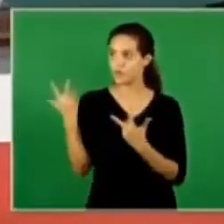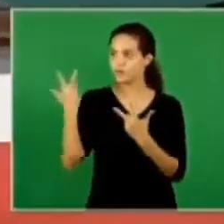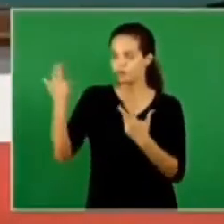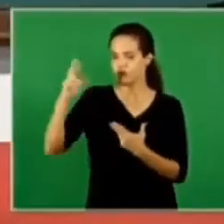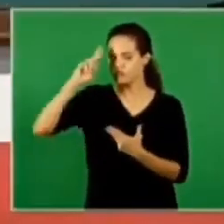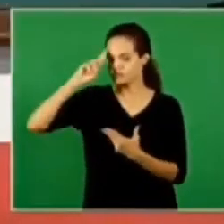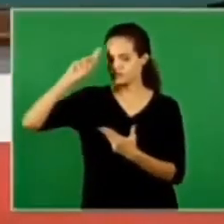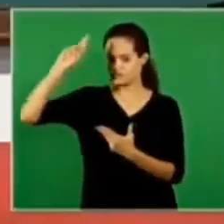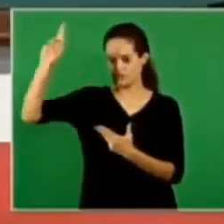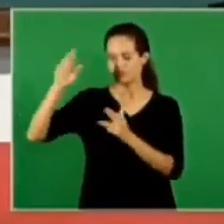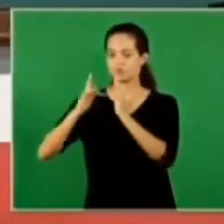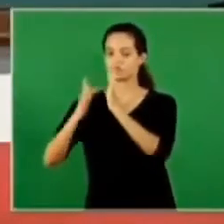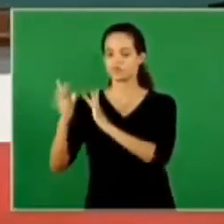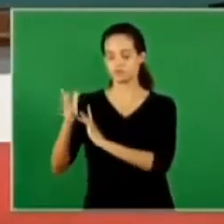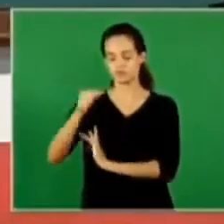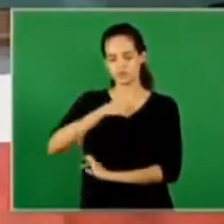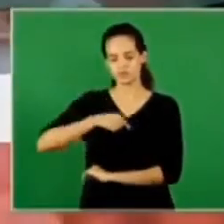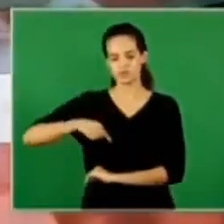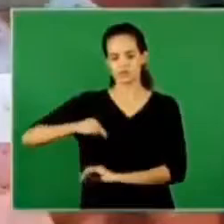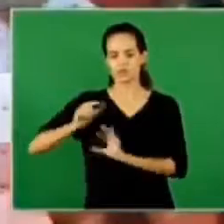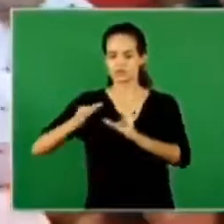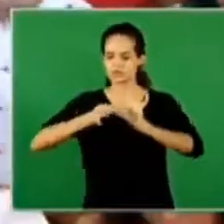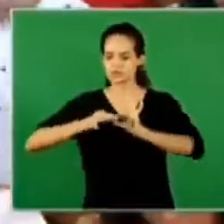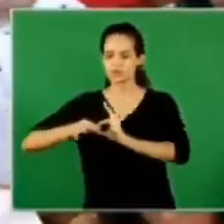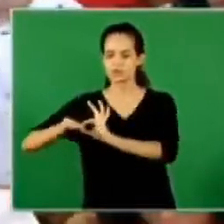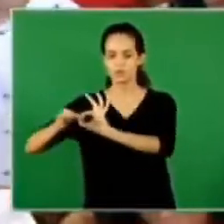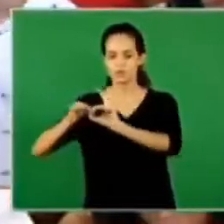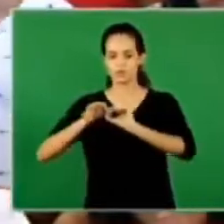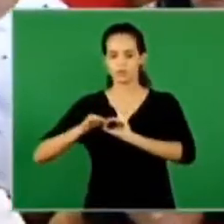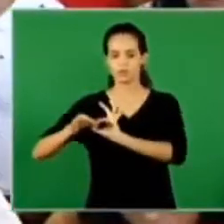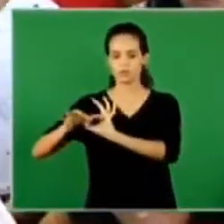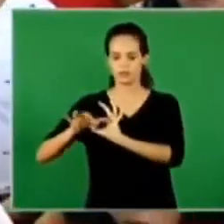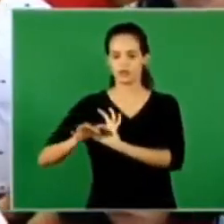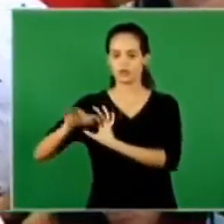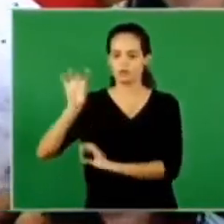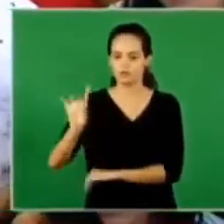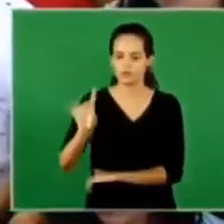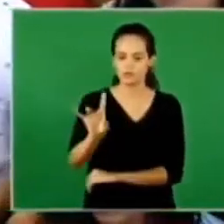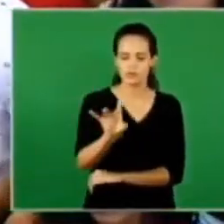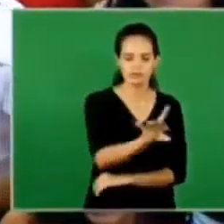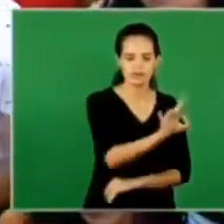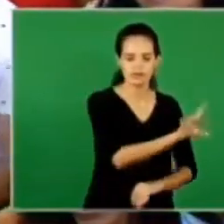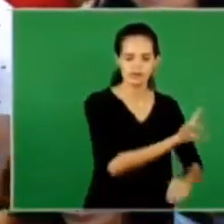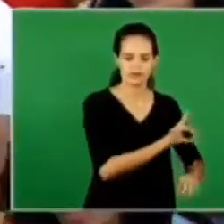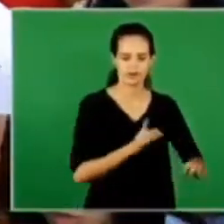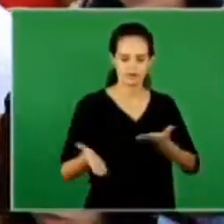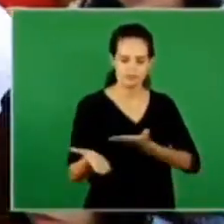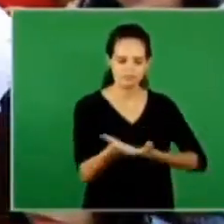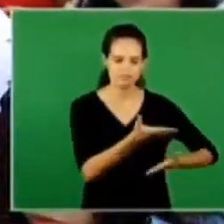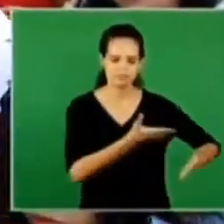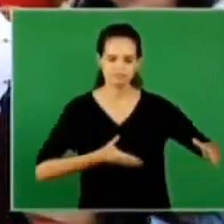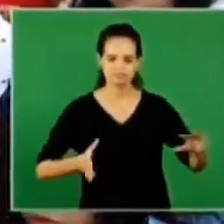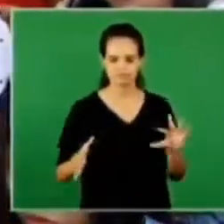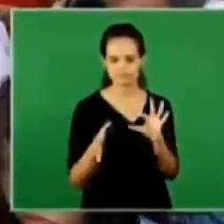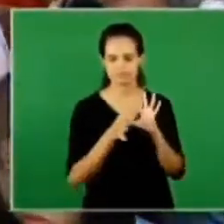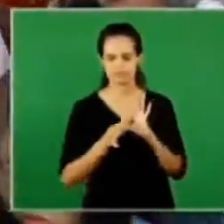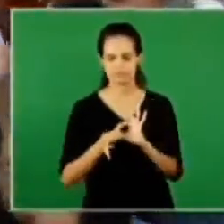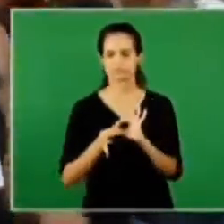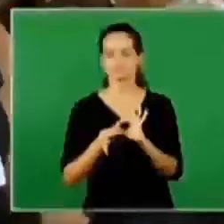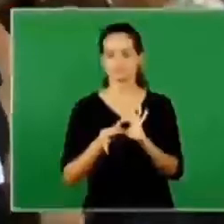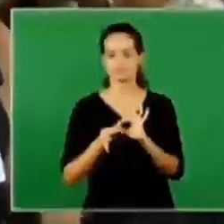we have fellowship with one another and the blood of jesus christ